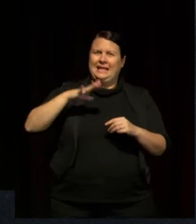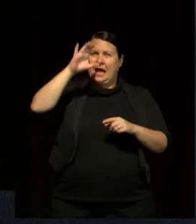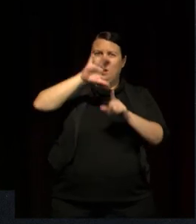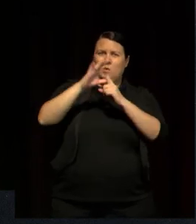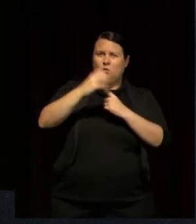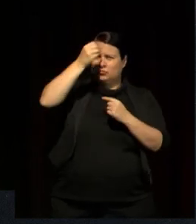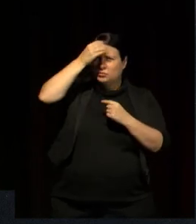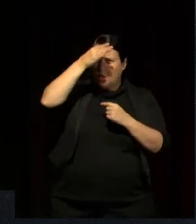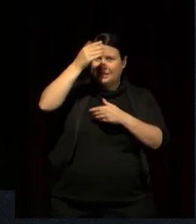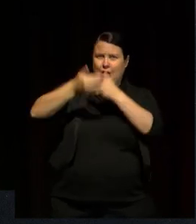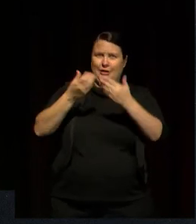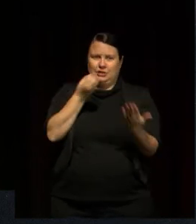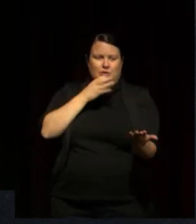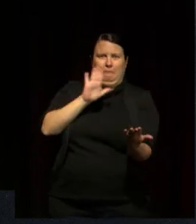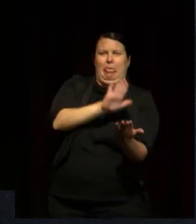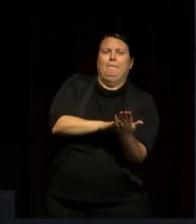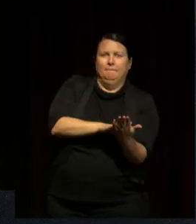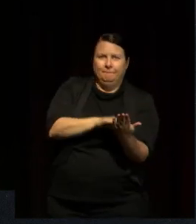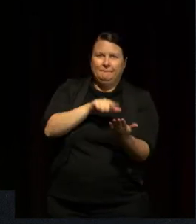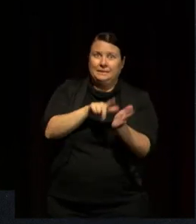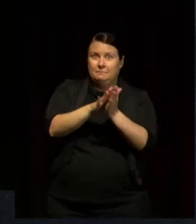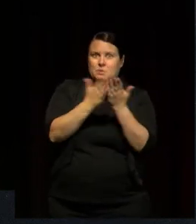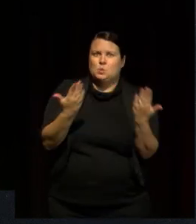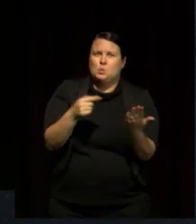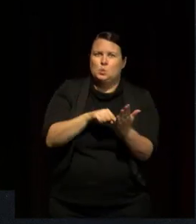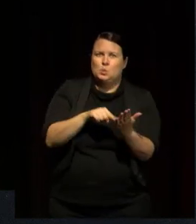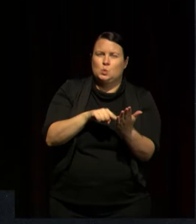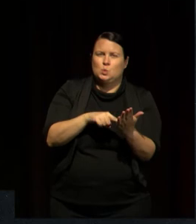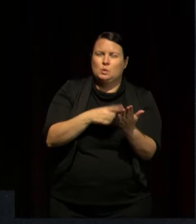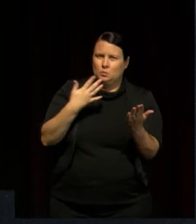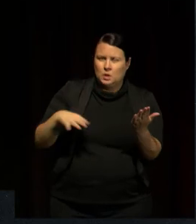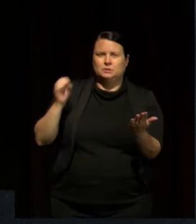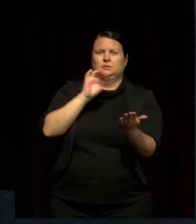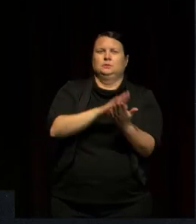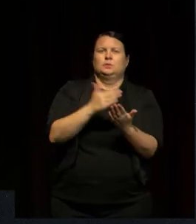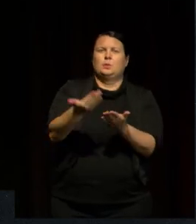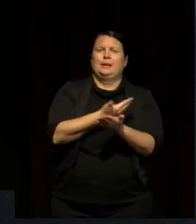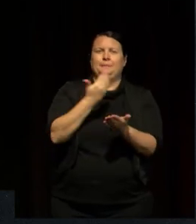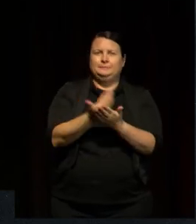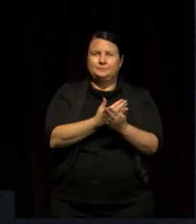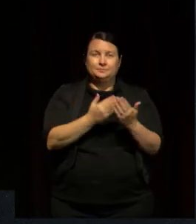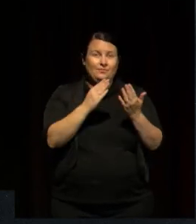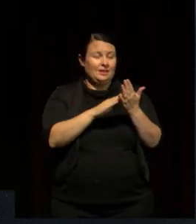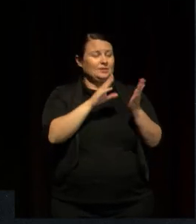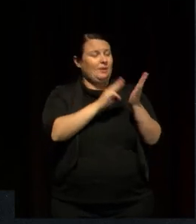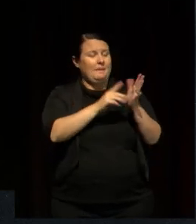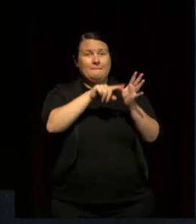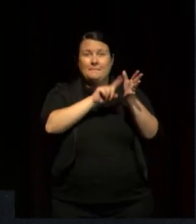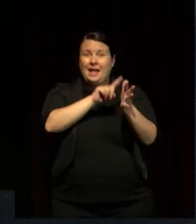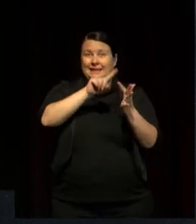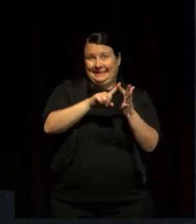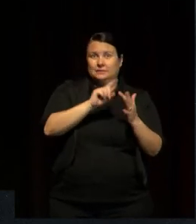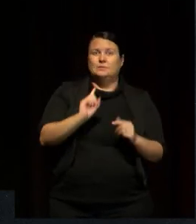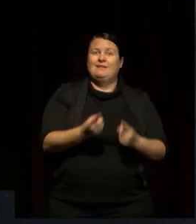our cultural heritage, and let's do that in book form. So Mayi, that tiny little book was the first book